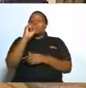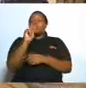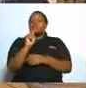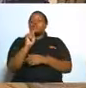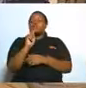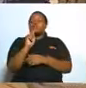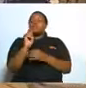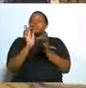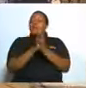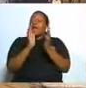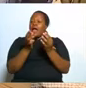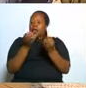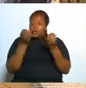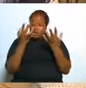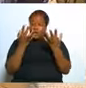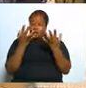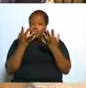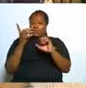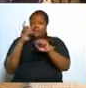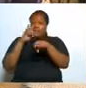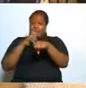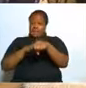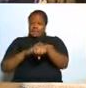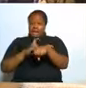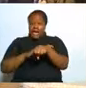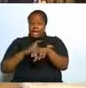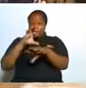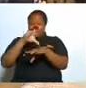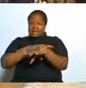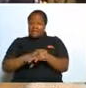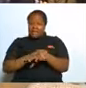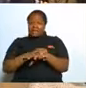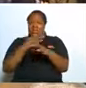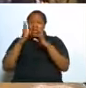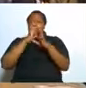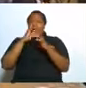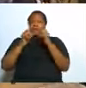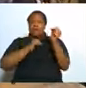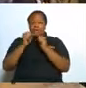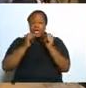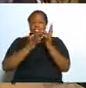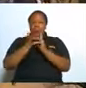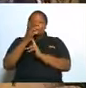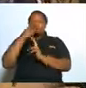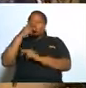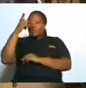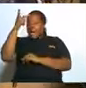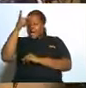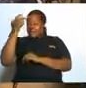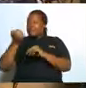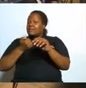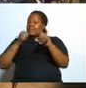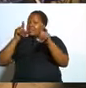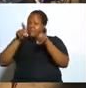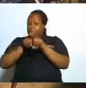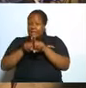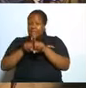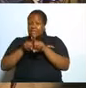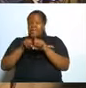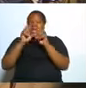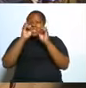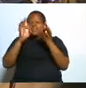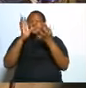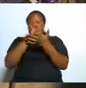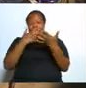hallelujah when she gets attacked from your parents your sisters even if something